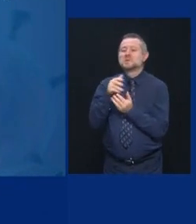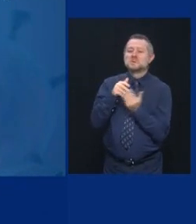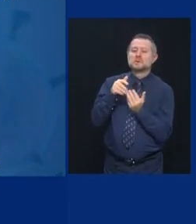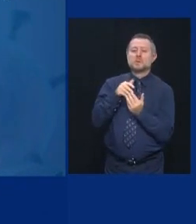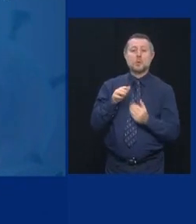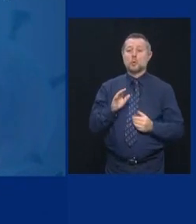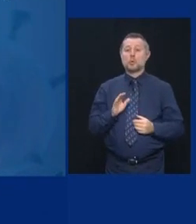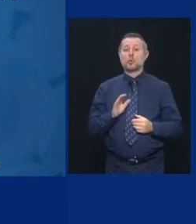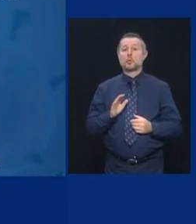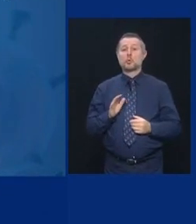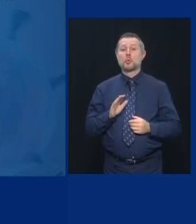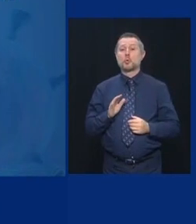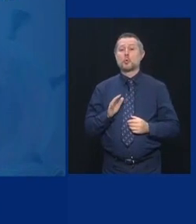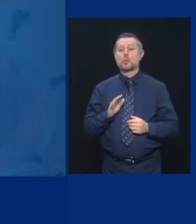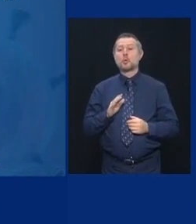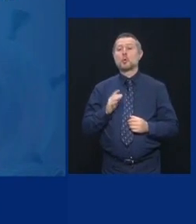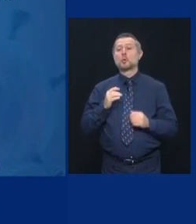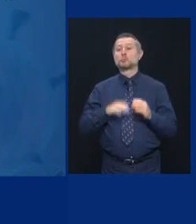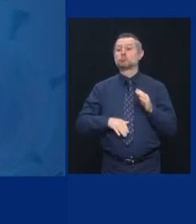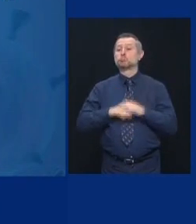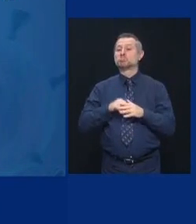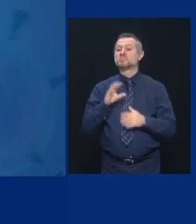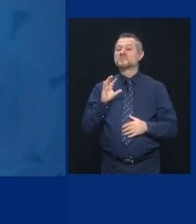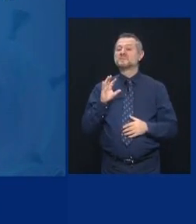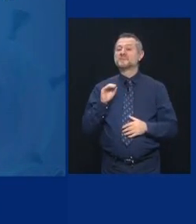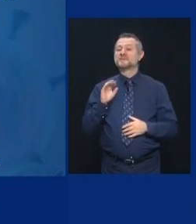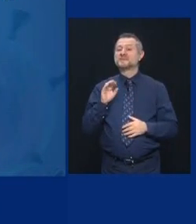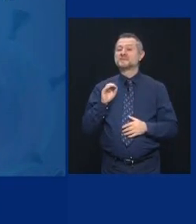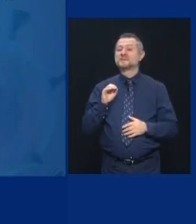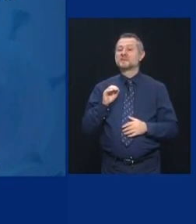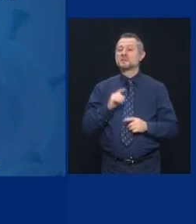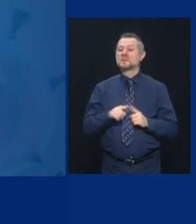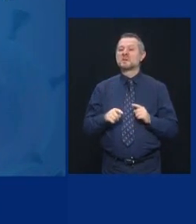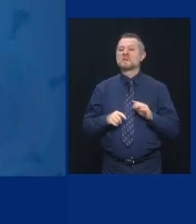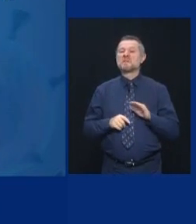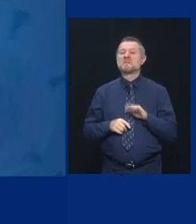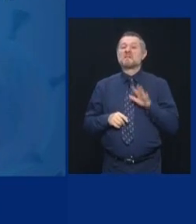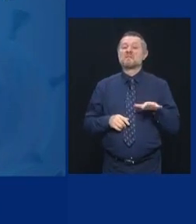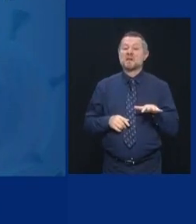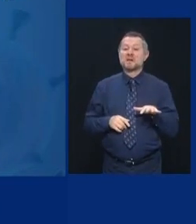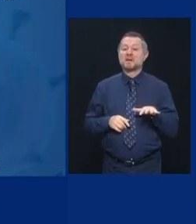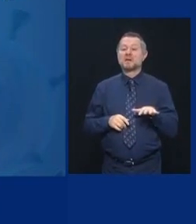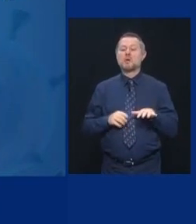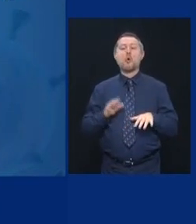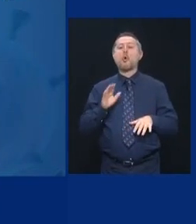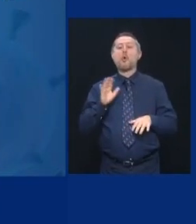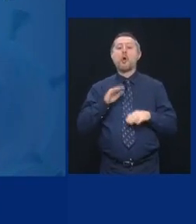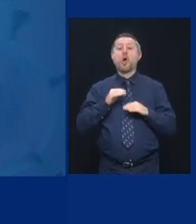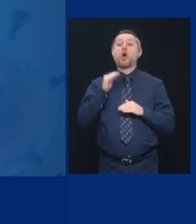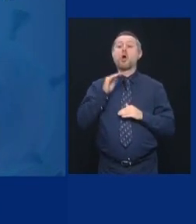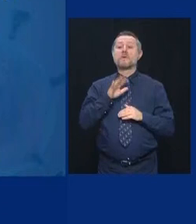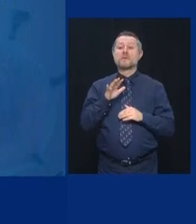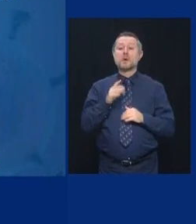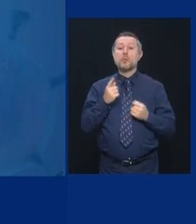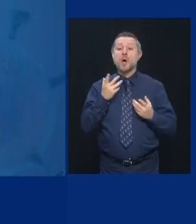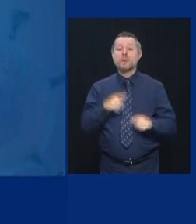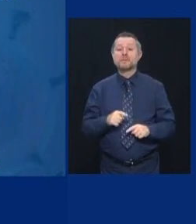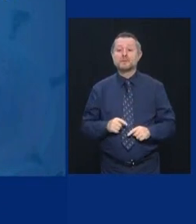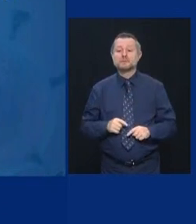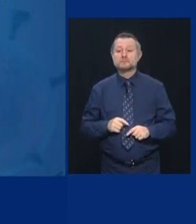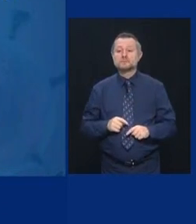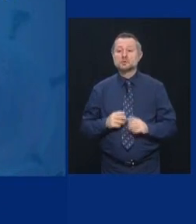You're only supposed to have 50. They had 55. I'm talking about you're only supposed to have 50